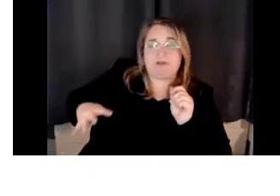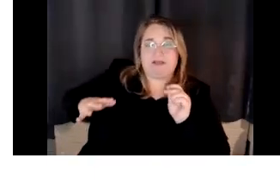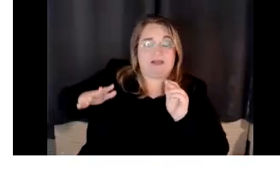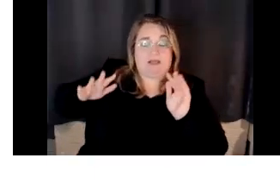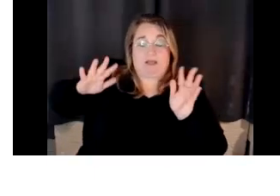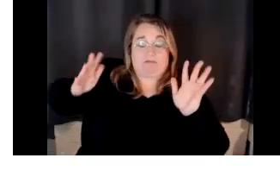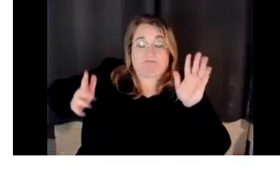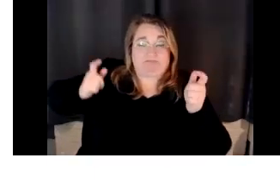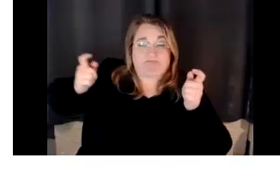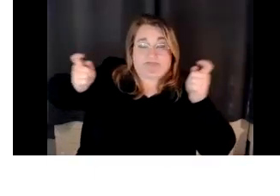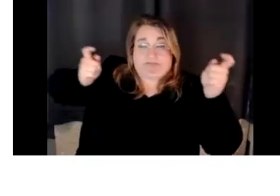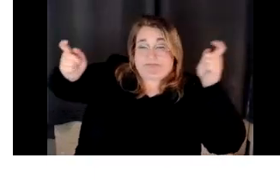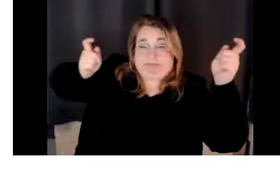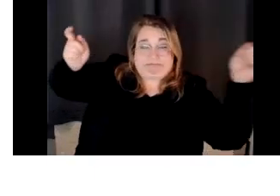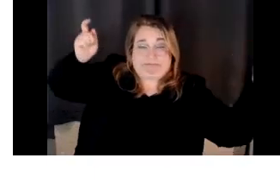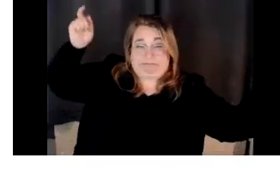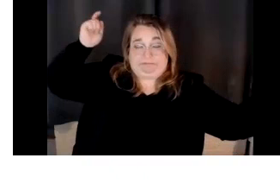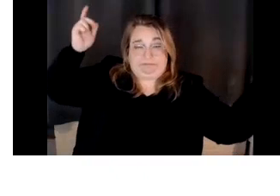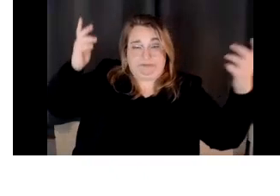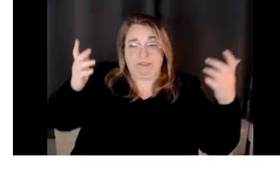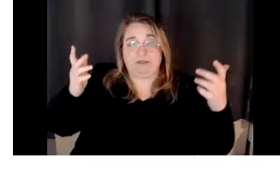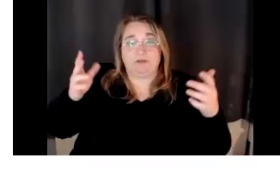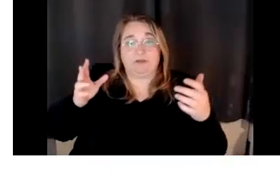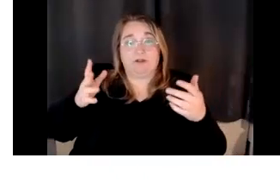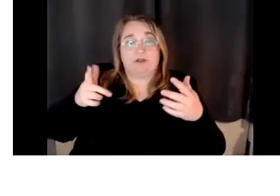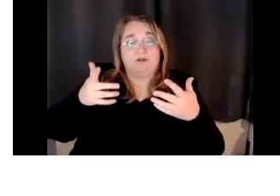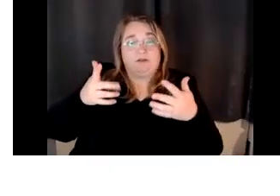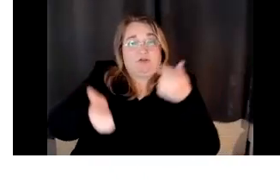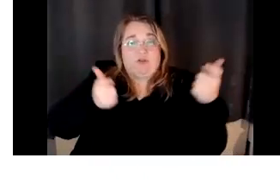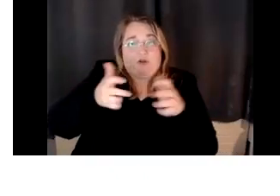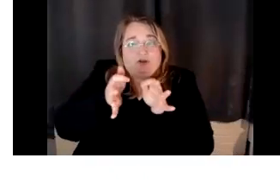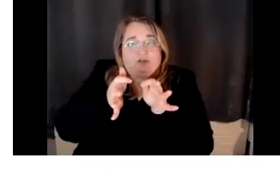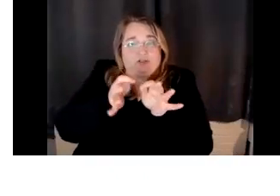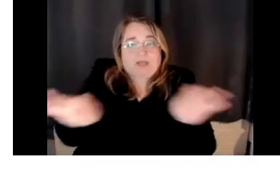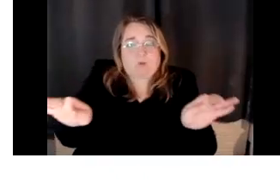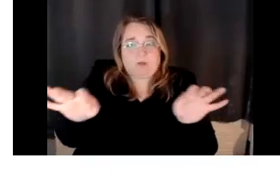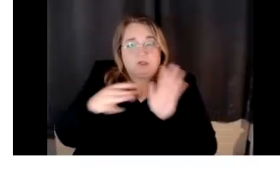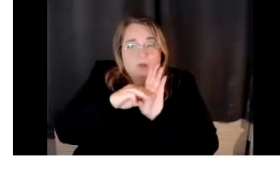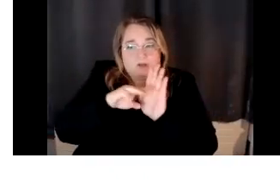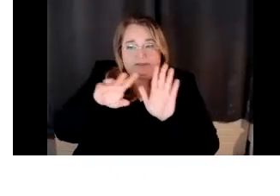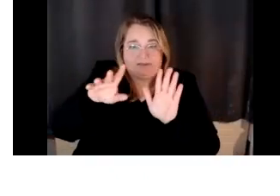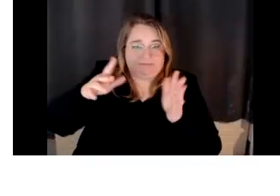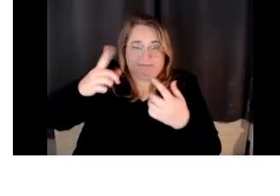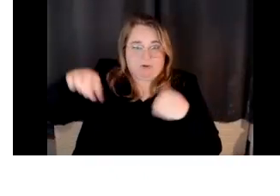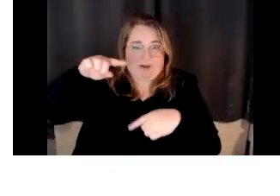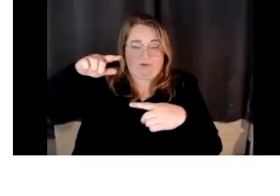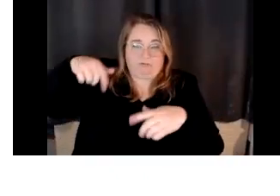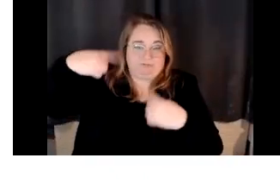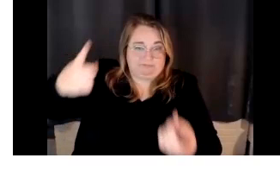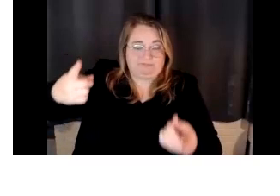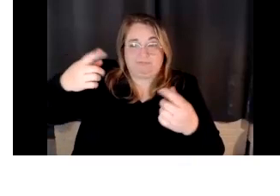been around for a long time until more Google people in their, uh, free time,